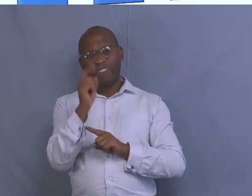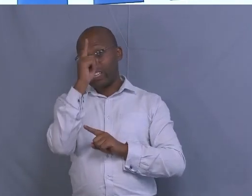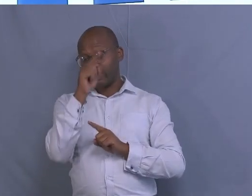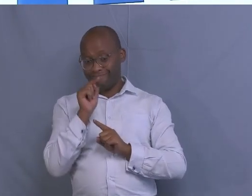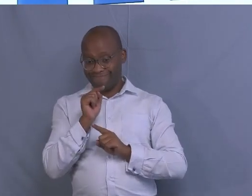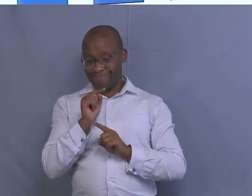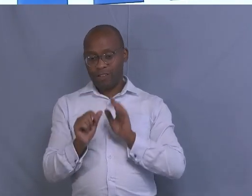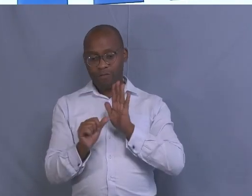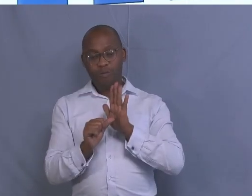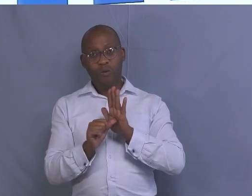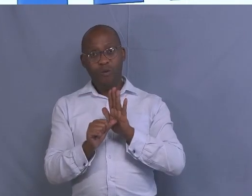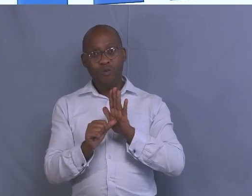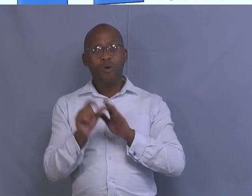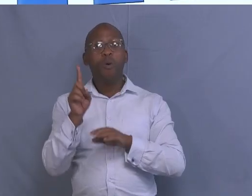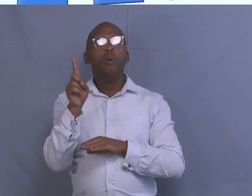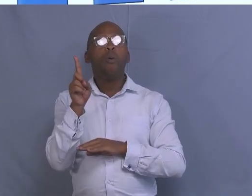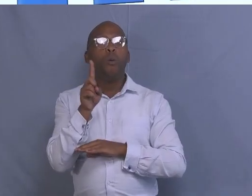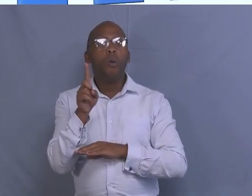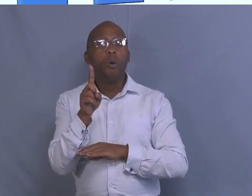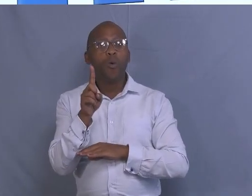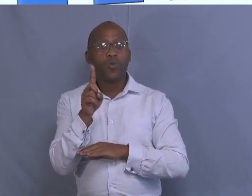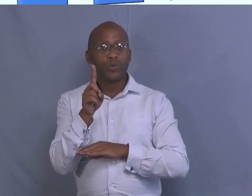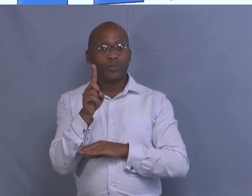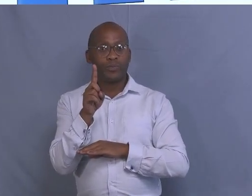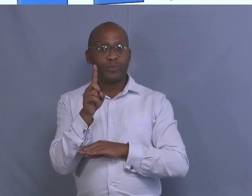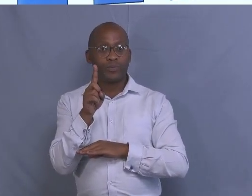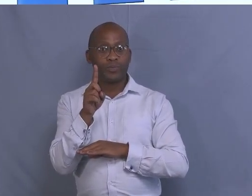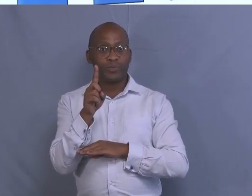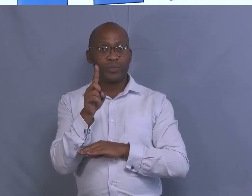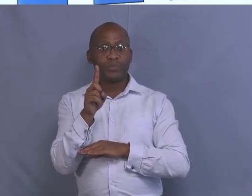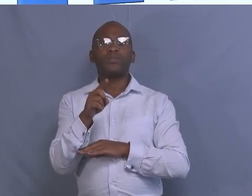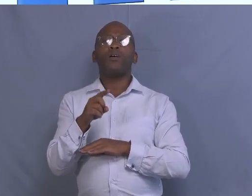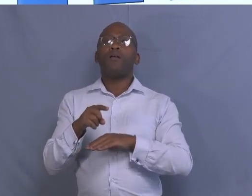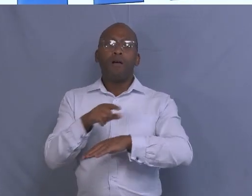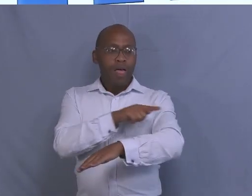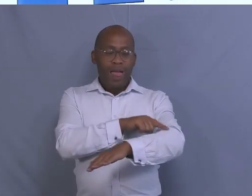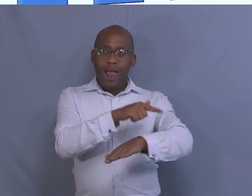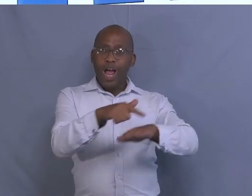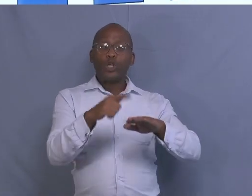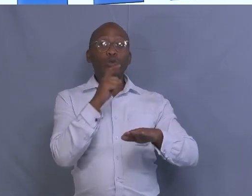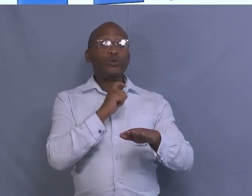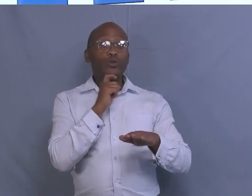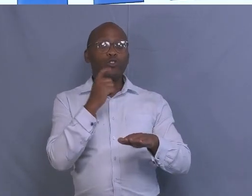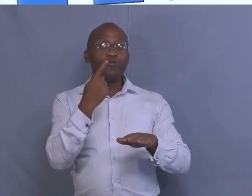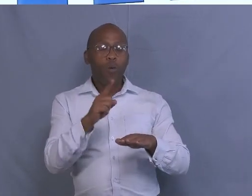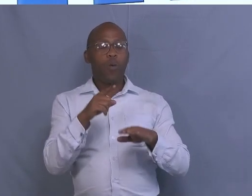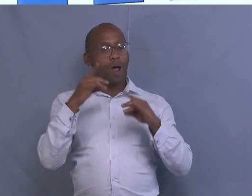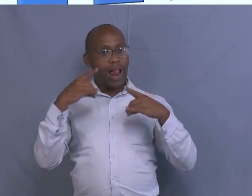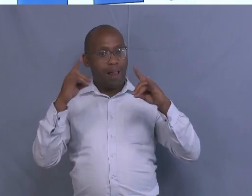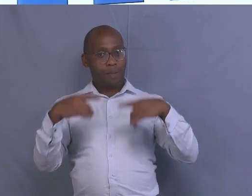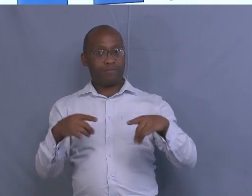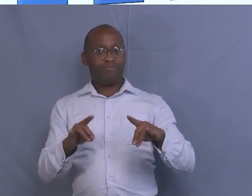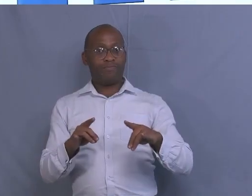to talk about are the influence of wild use for grazing. Then there are four